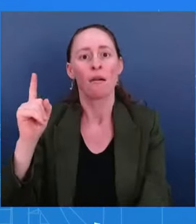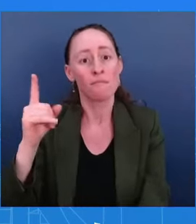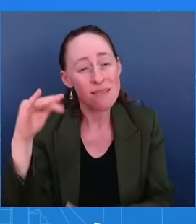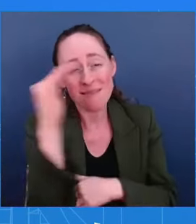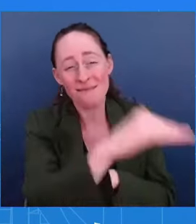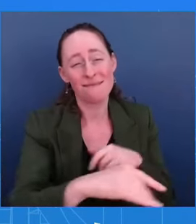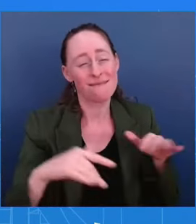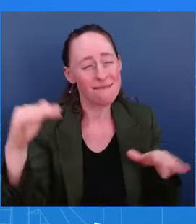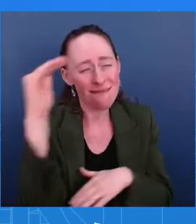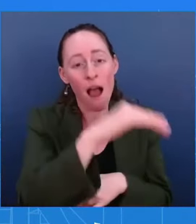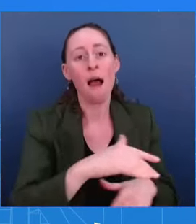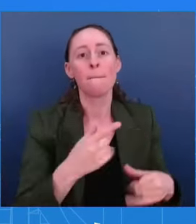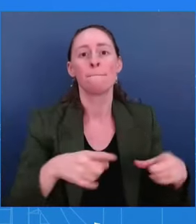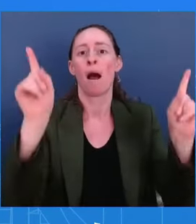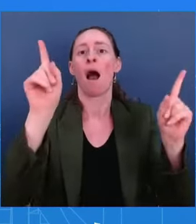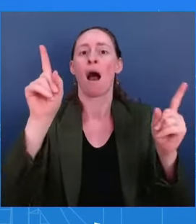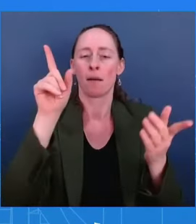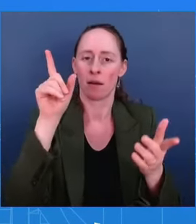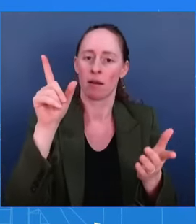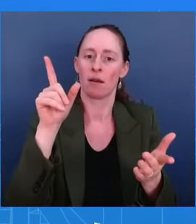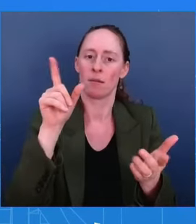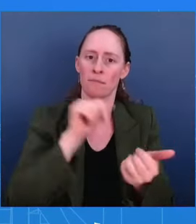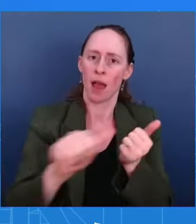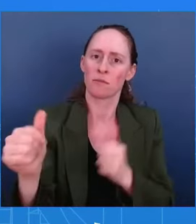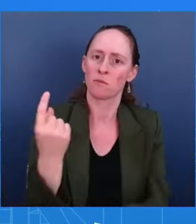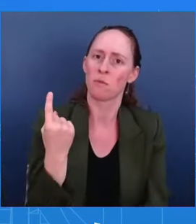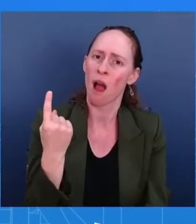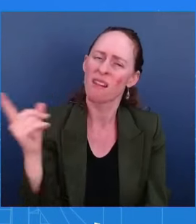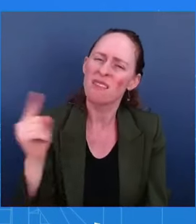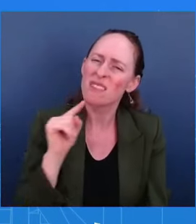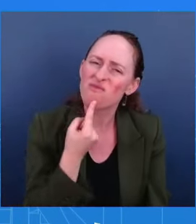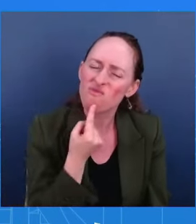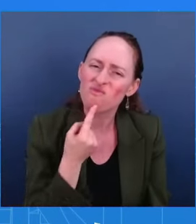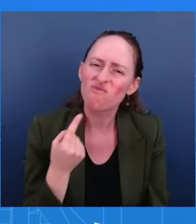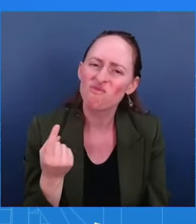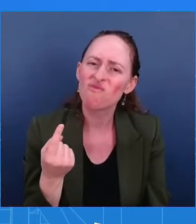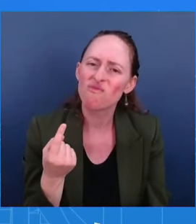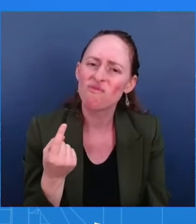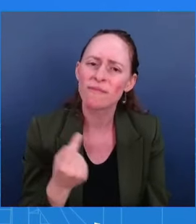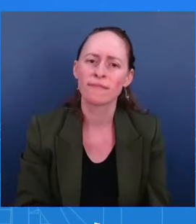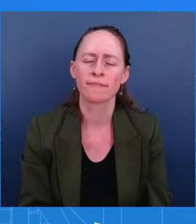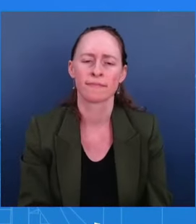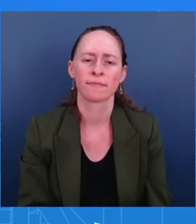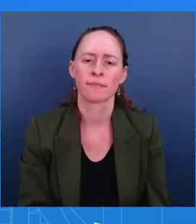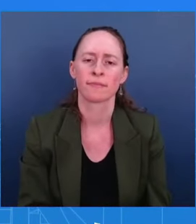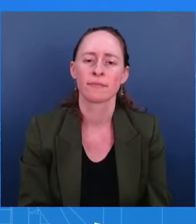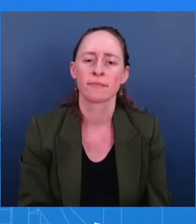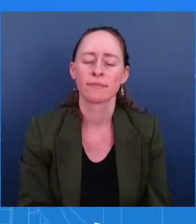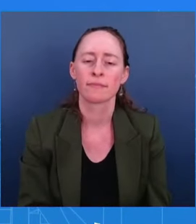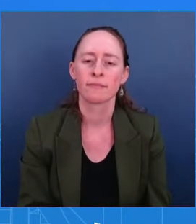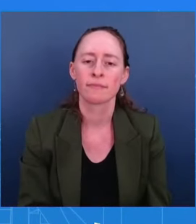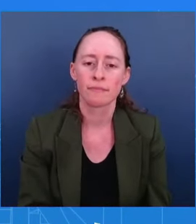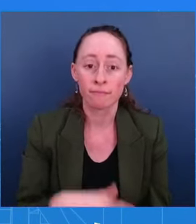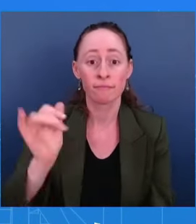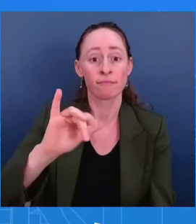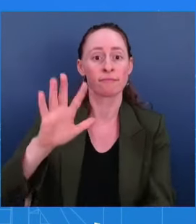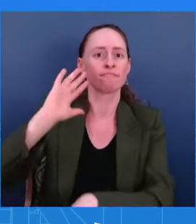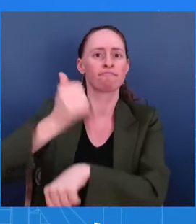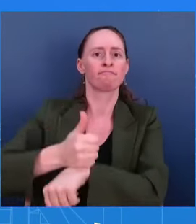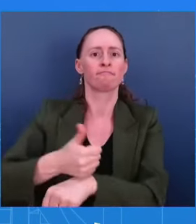and lastly, he started the office to prevent gun violence that the Vice President leads